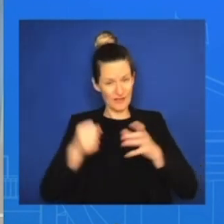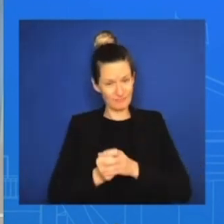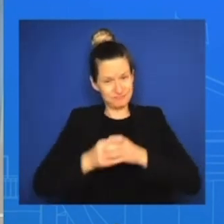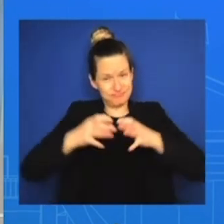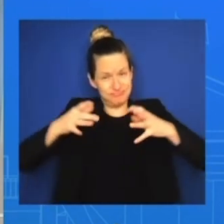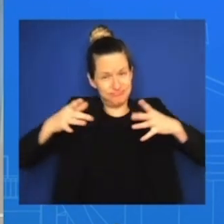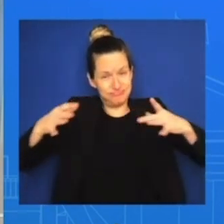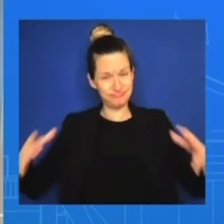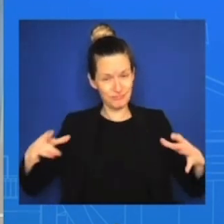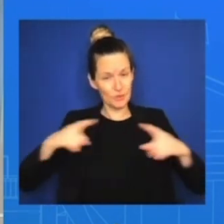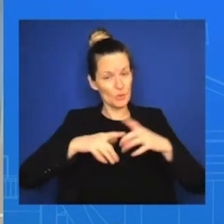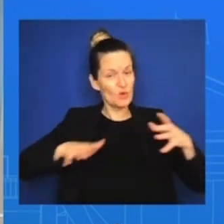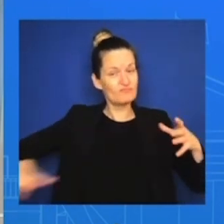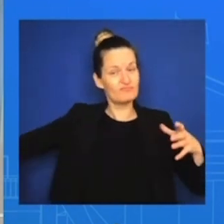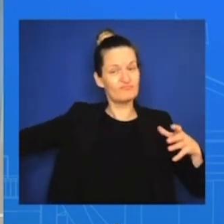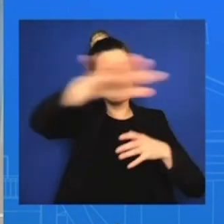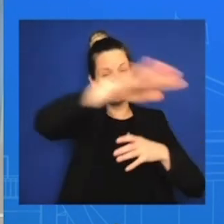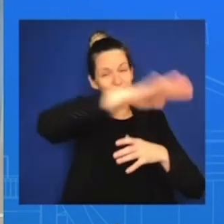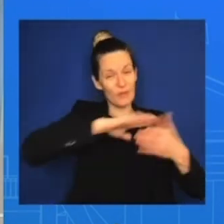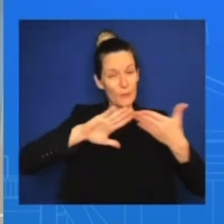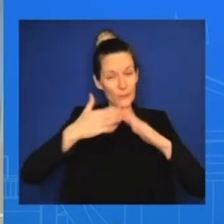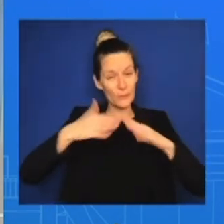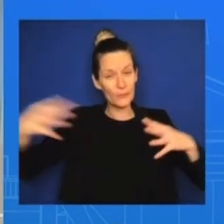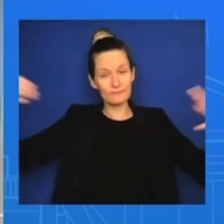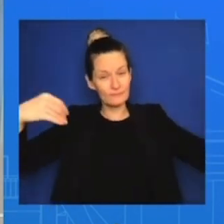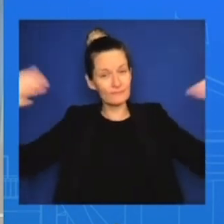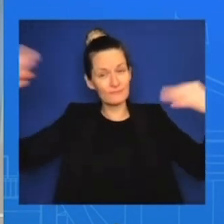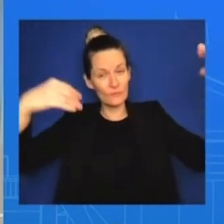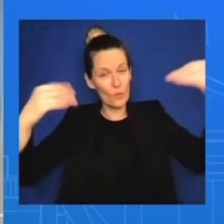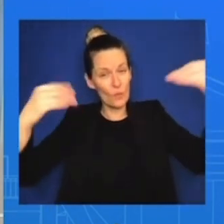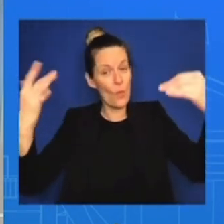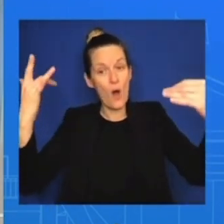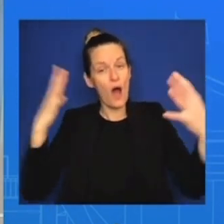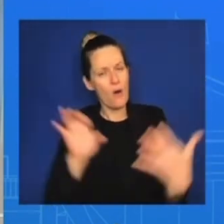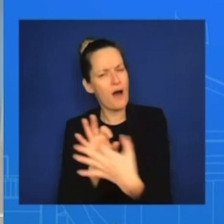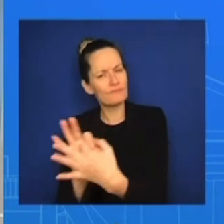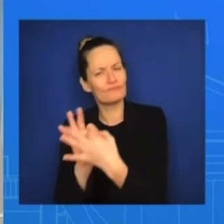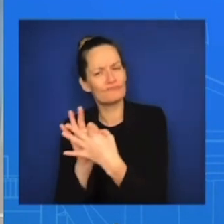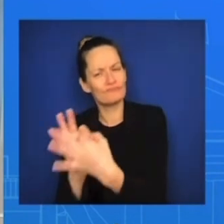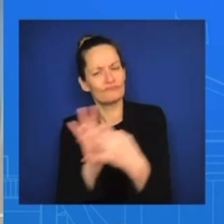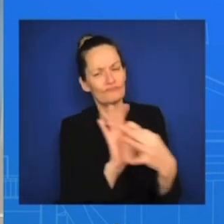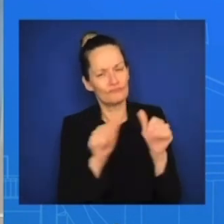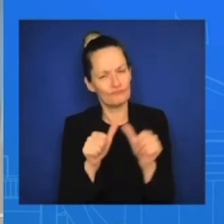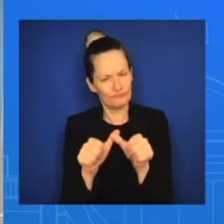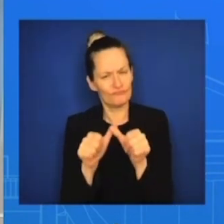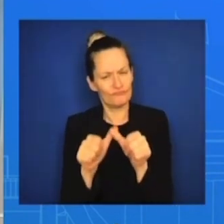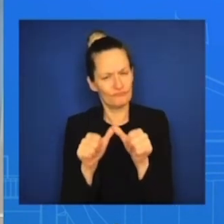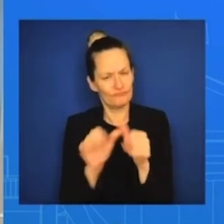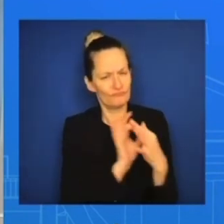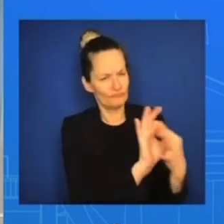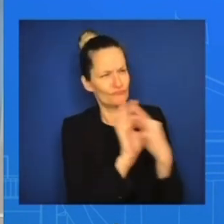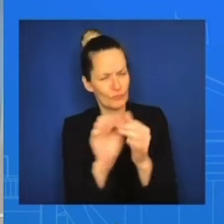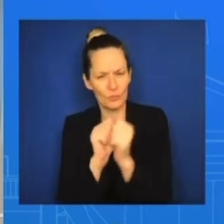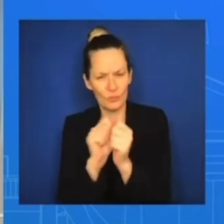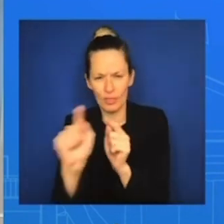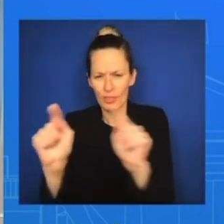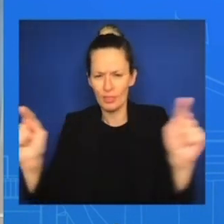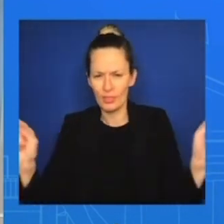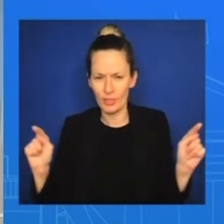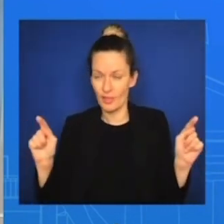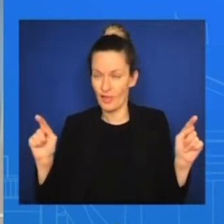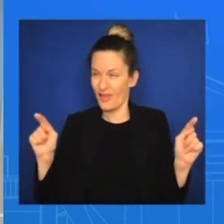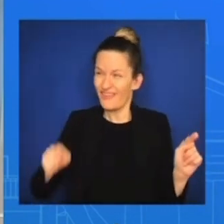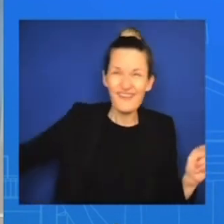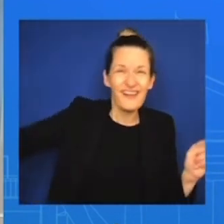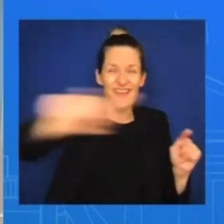we understand that that is why we're an anchor and how we're an anchor and how we were able to really maintain the trust